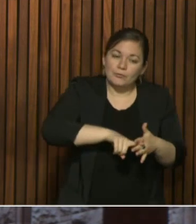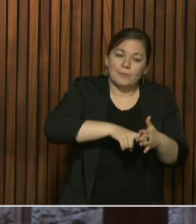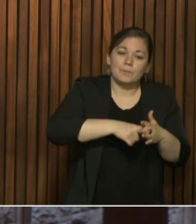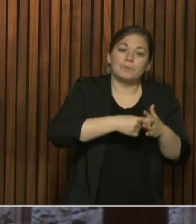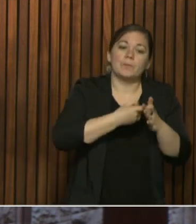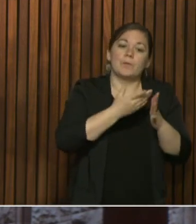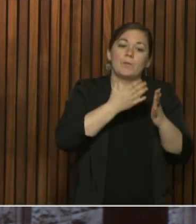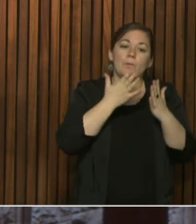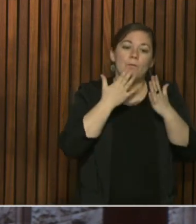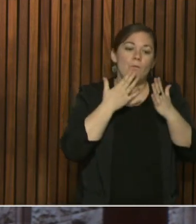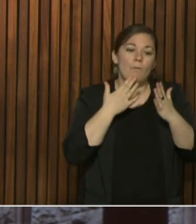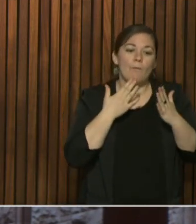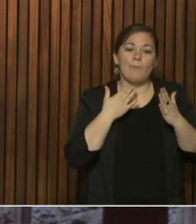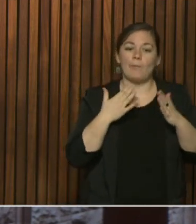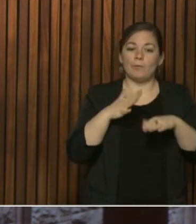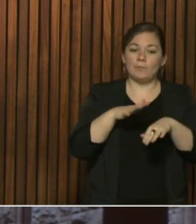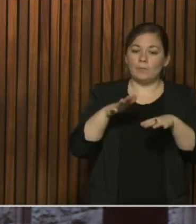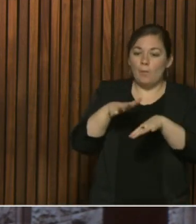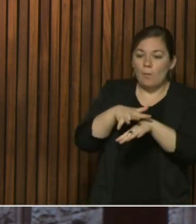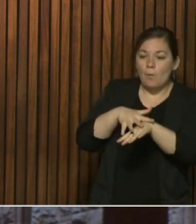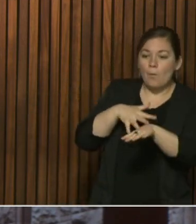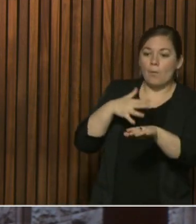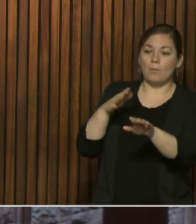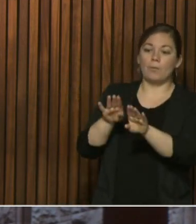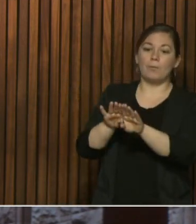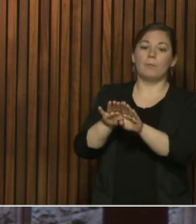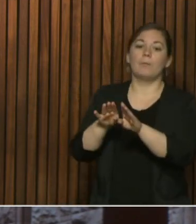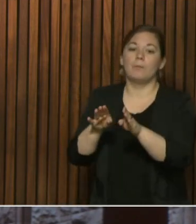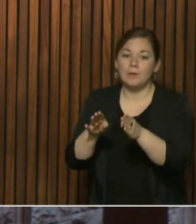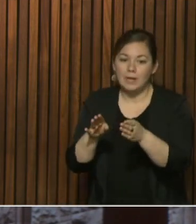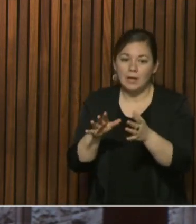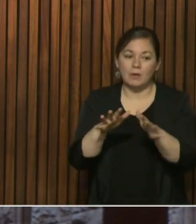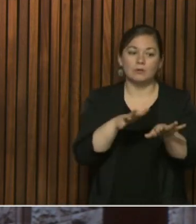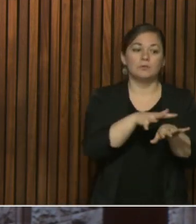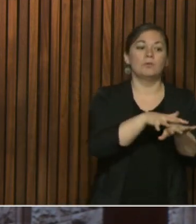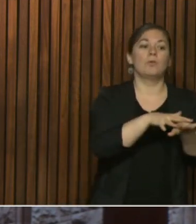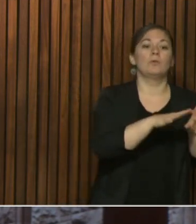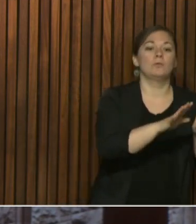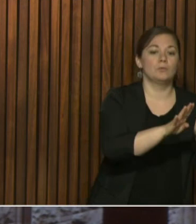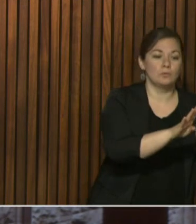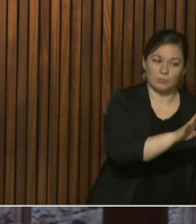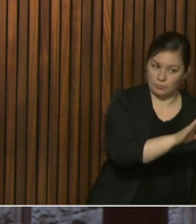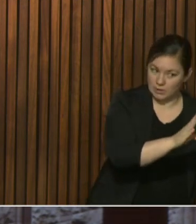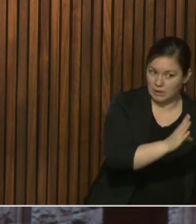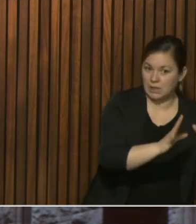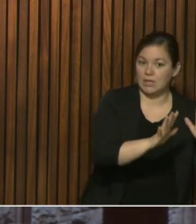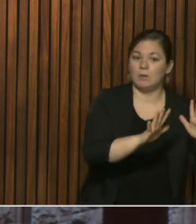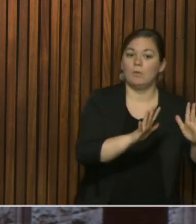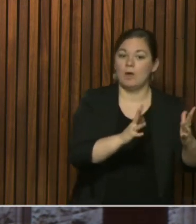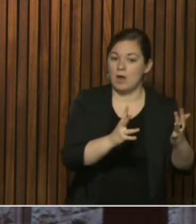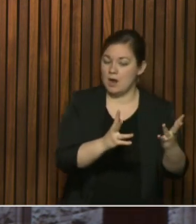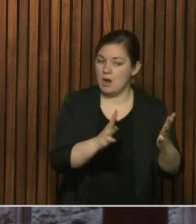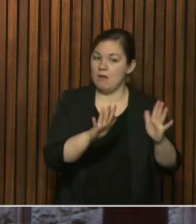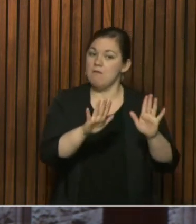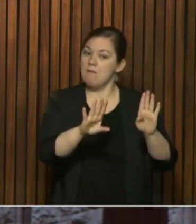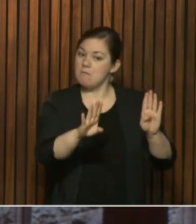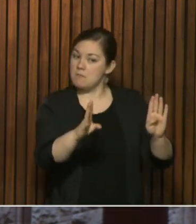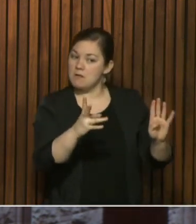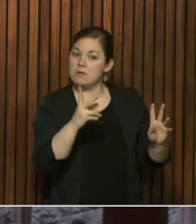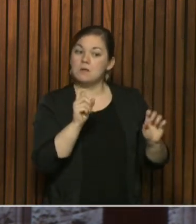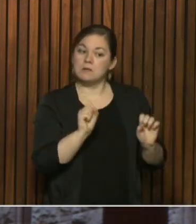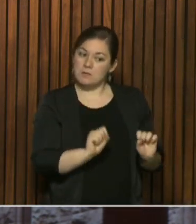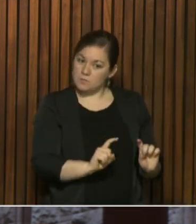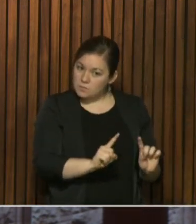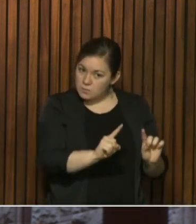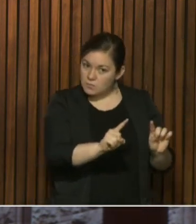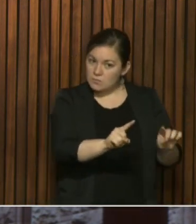and to return to some other areas of especially necessary functionality without violating